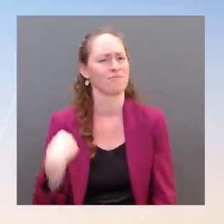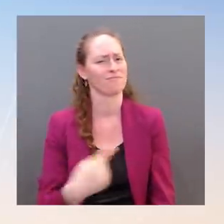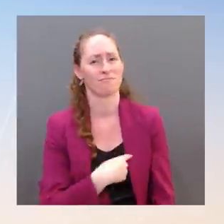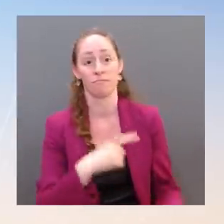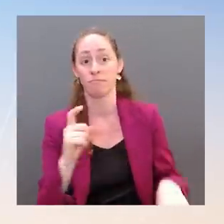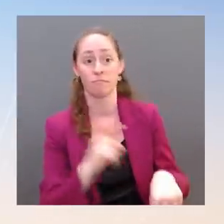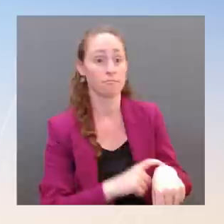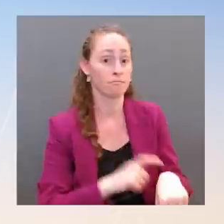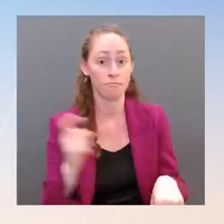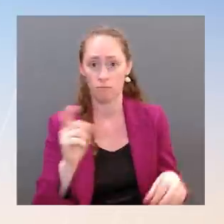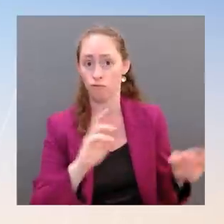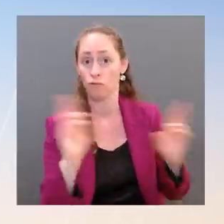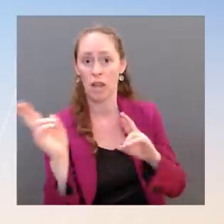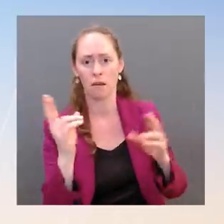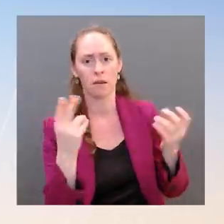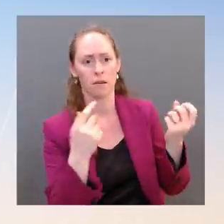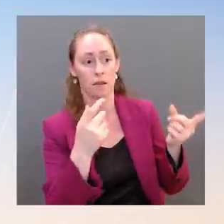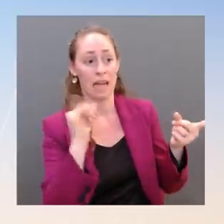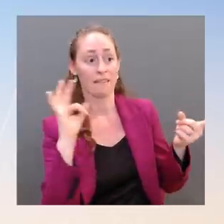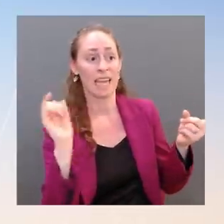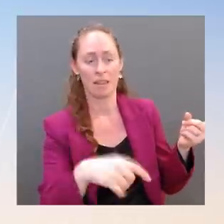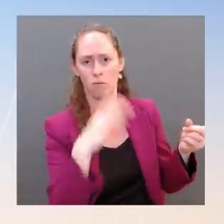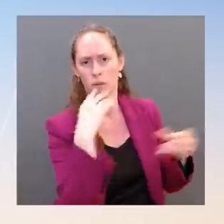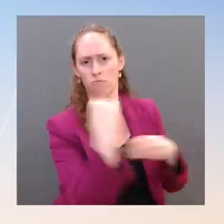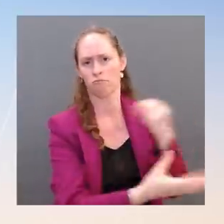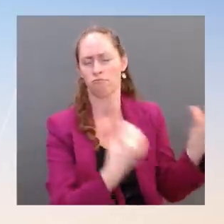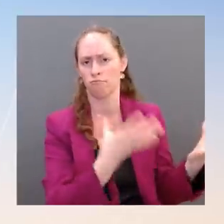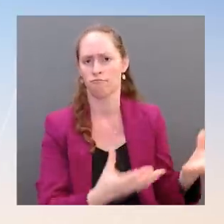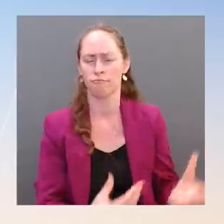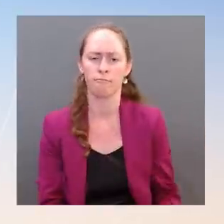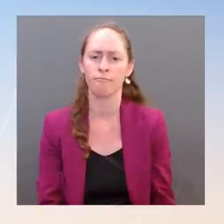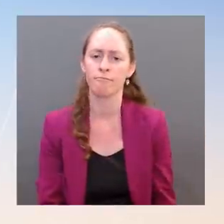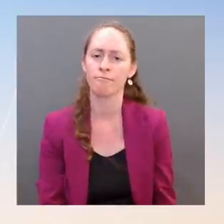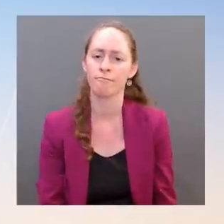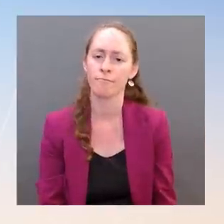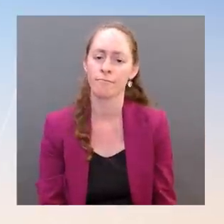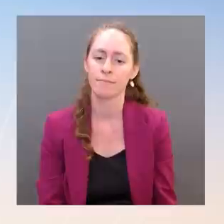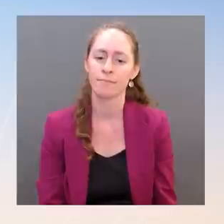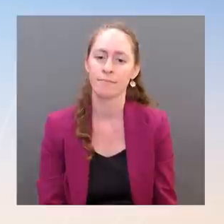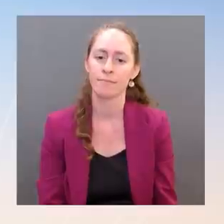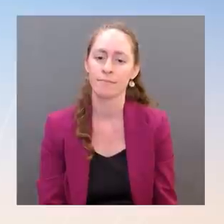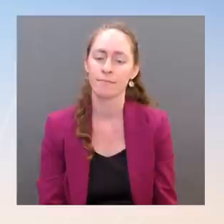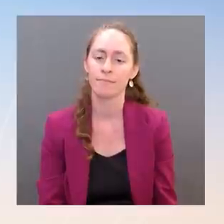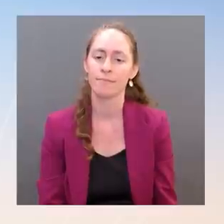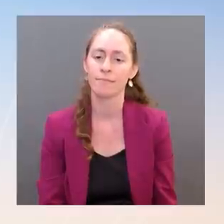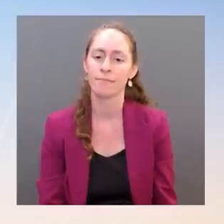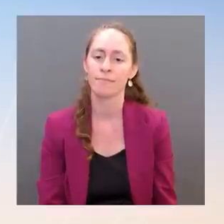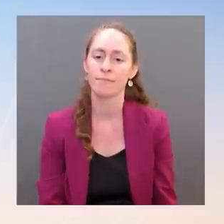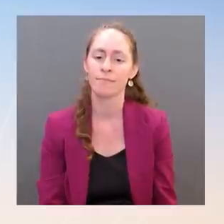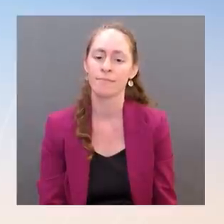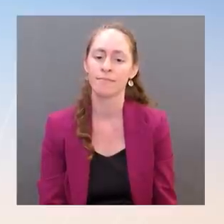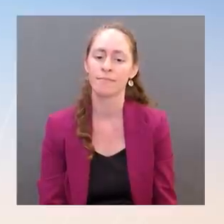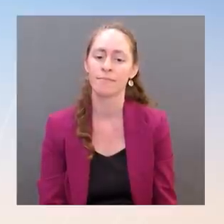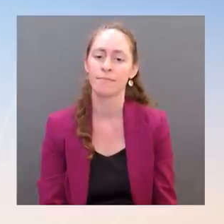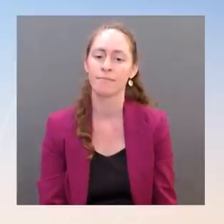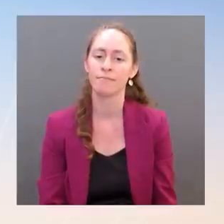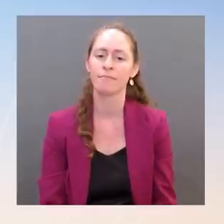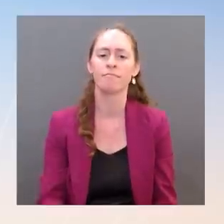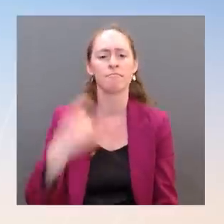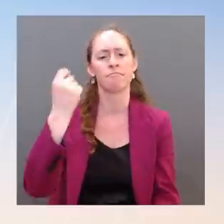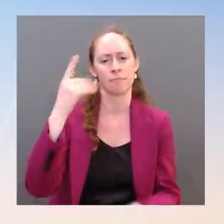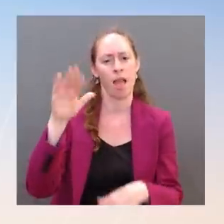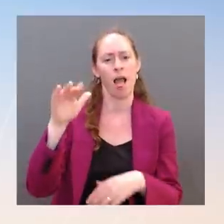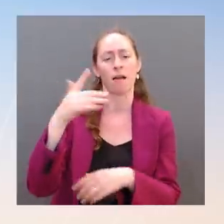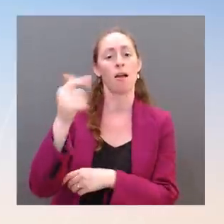be there should they need it, even though they don't get the full benefits of the Article 5 alliance until the session